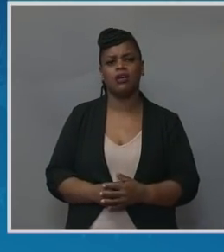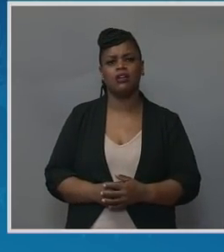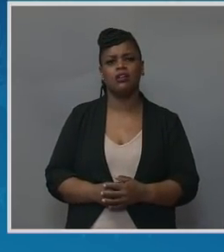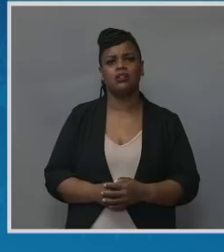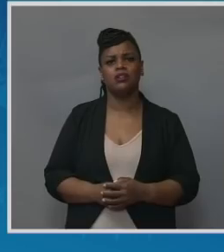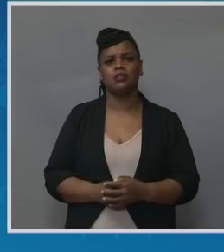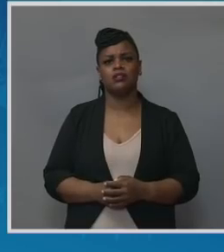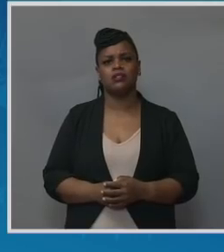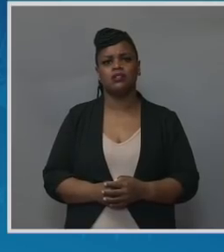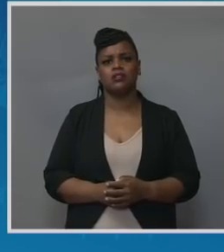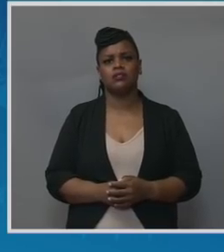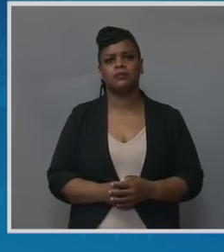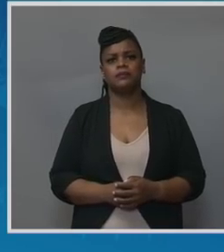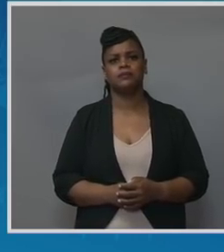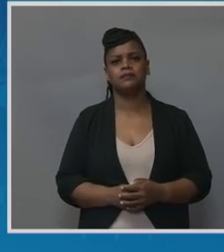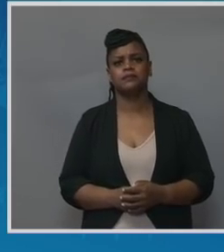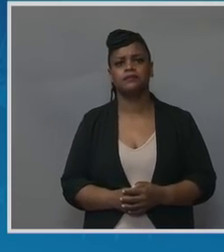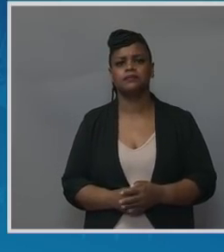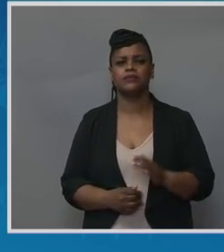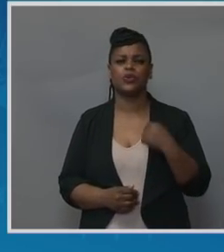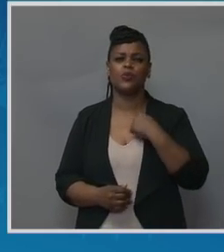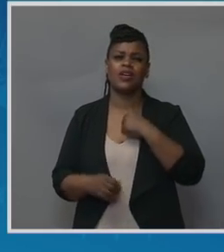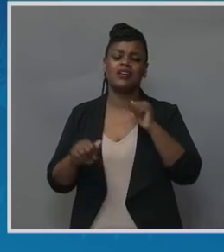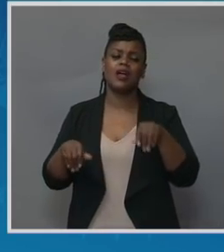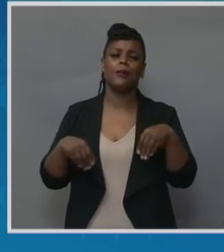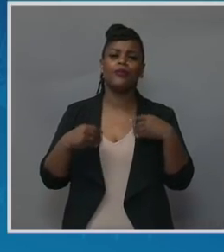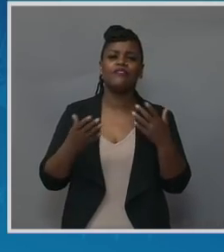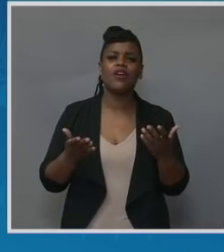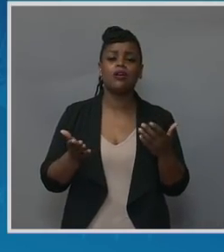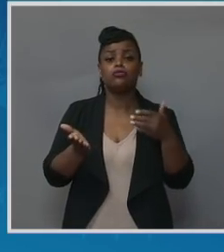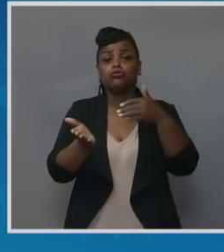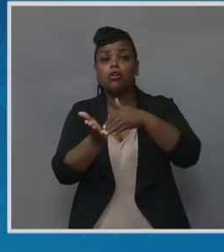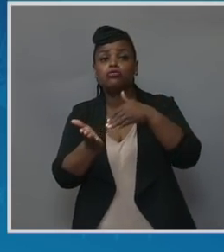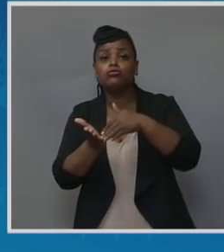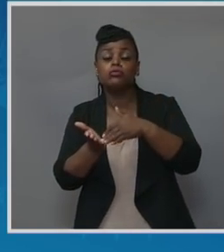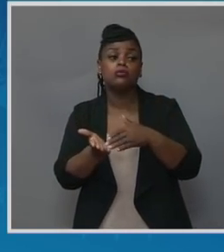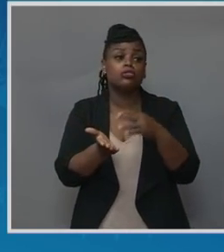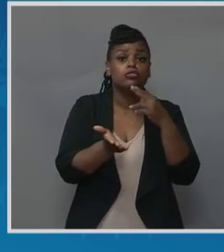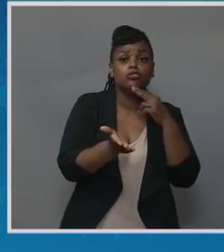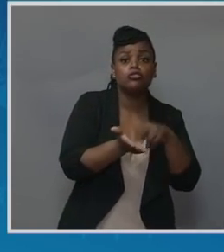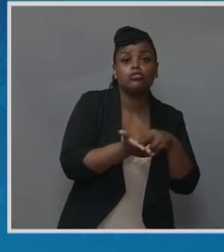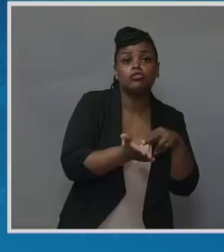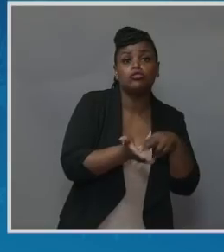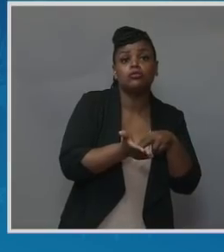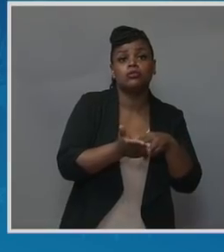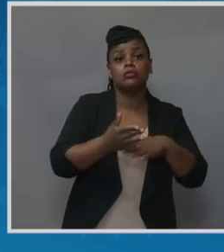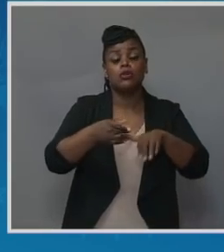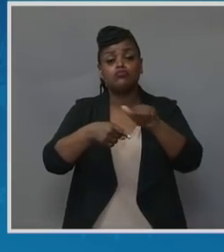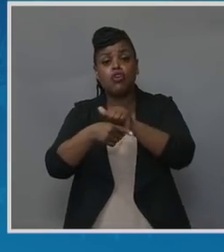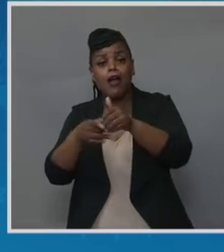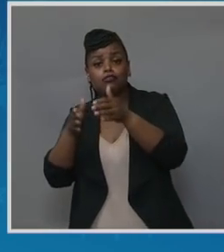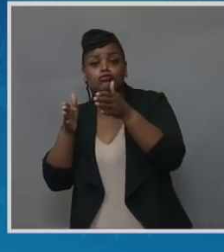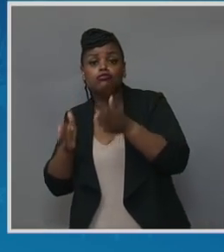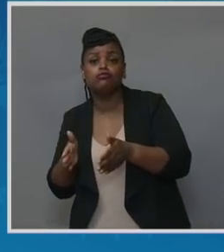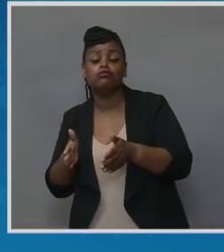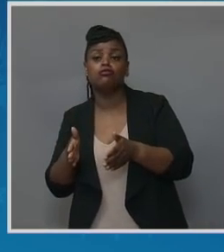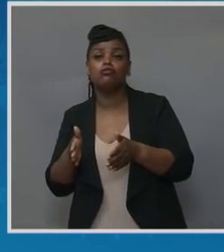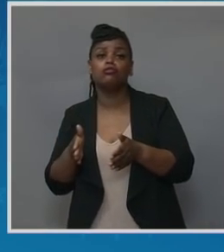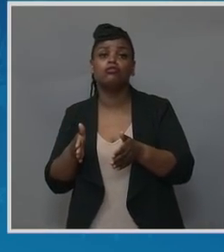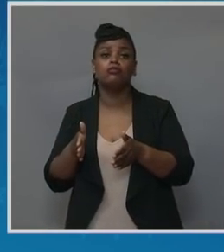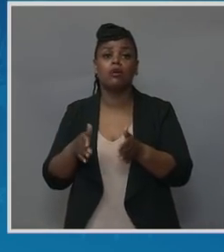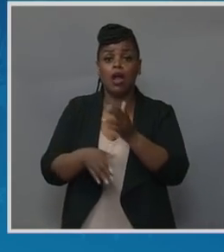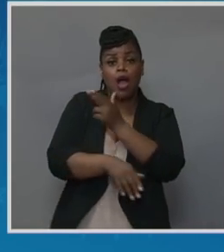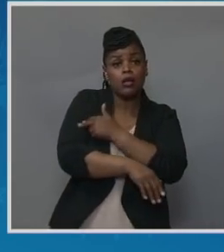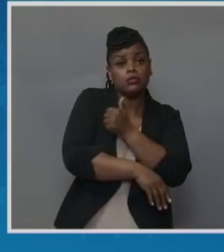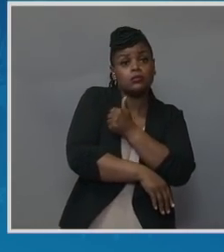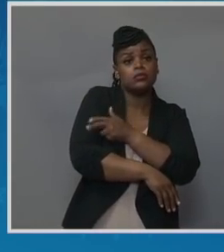can help to provide doctors and nurses and practitioners to advocate in hospitals for black expectant mothers and recent mothers.